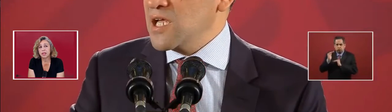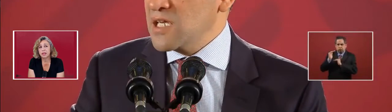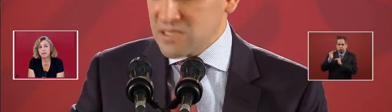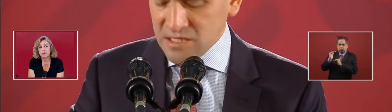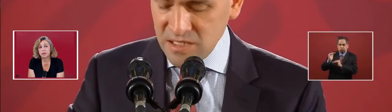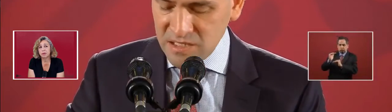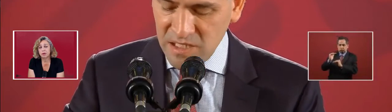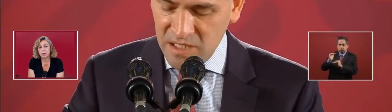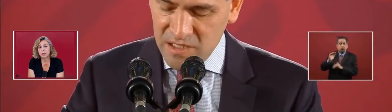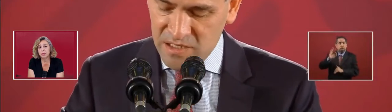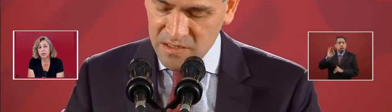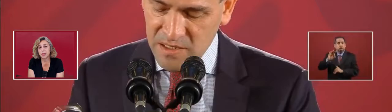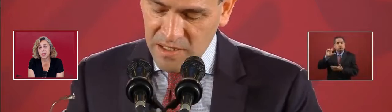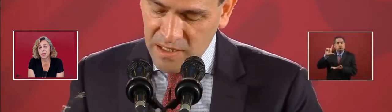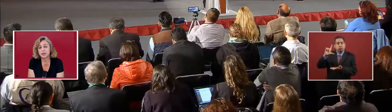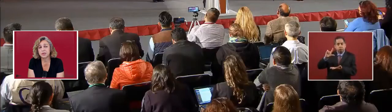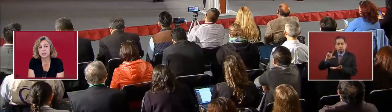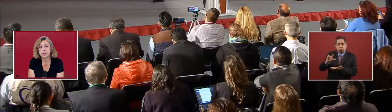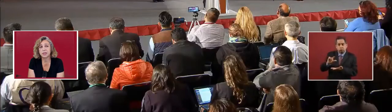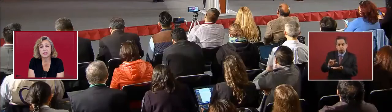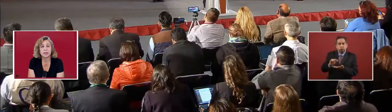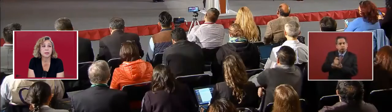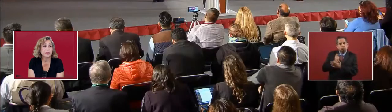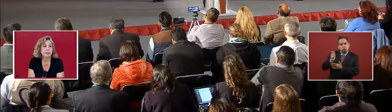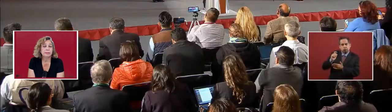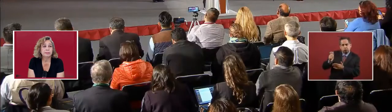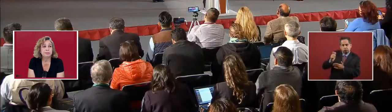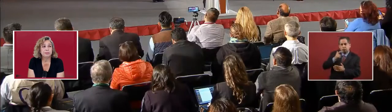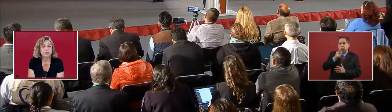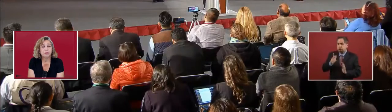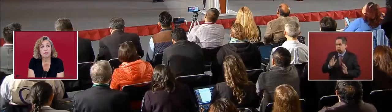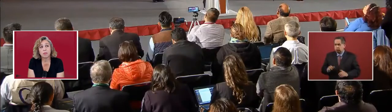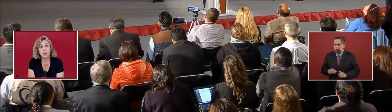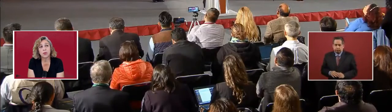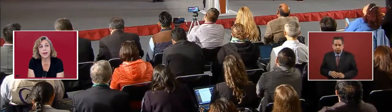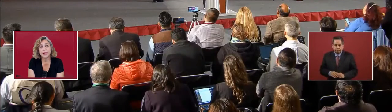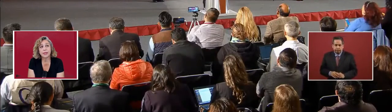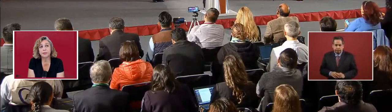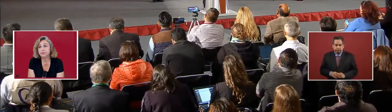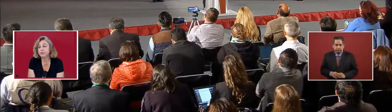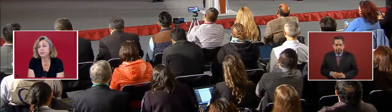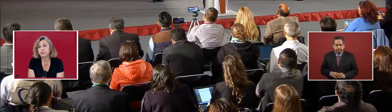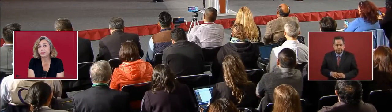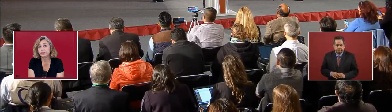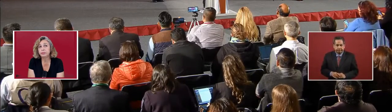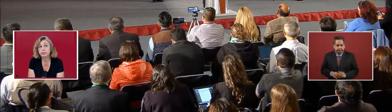And they've lowered the interest rate.